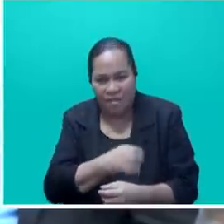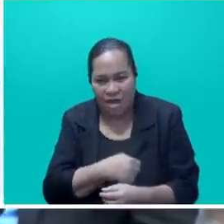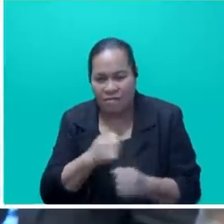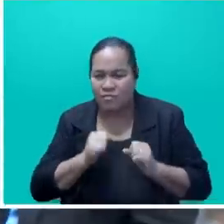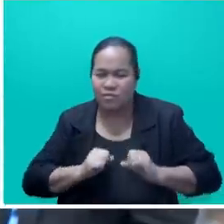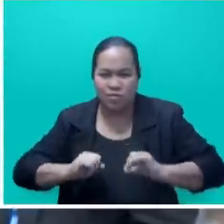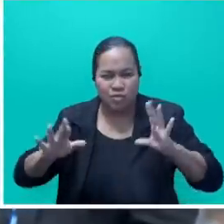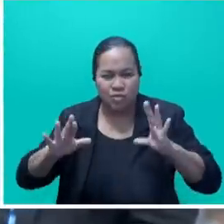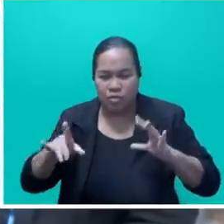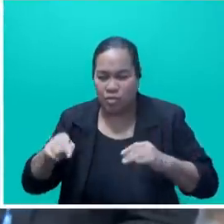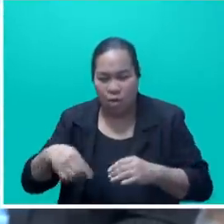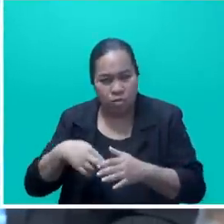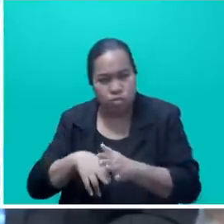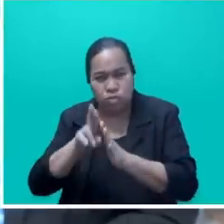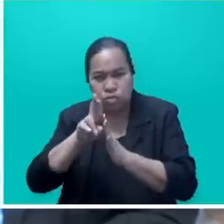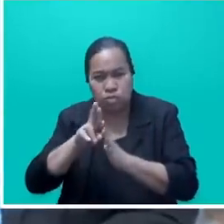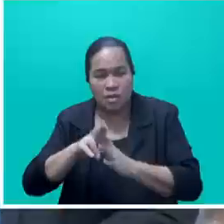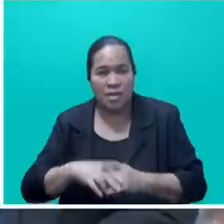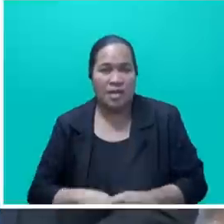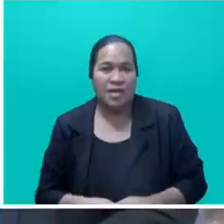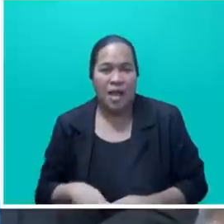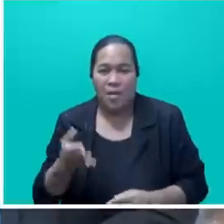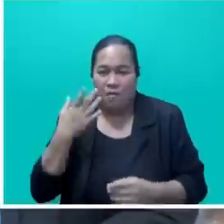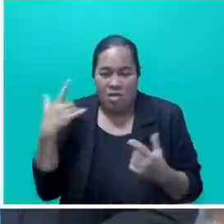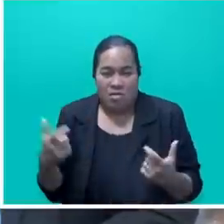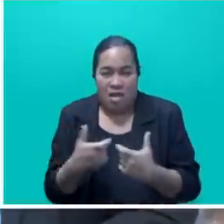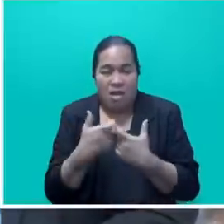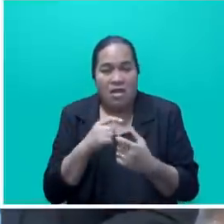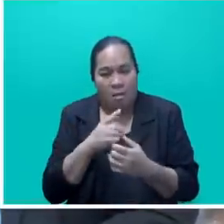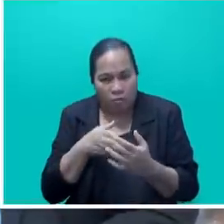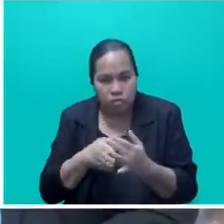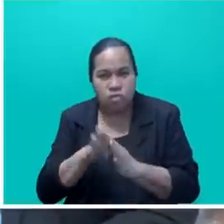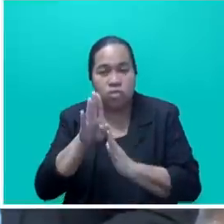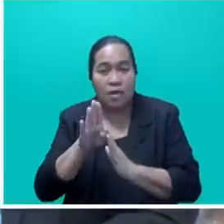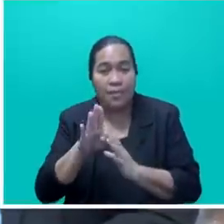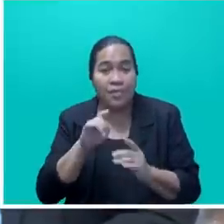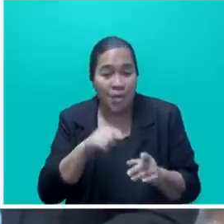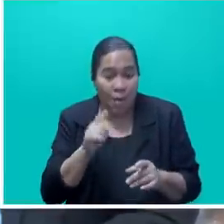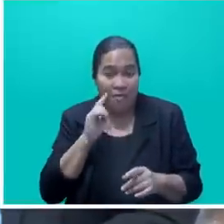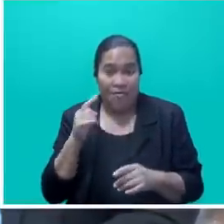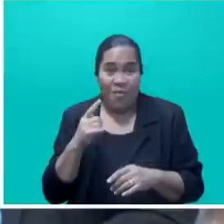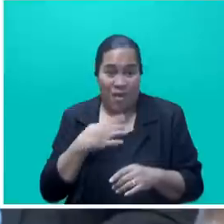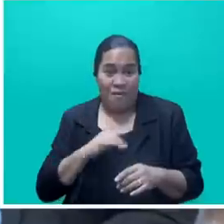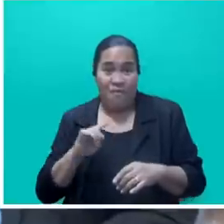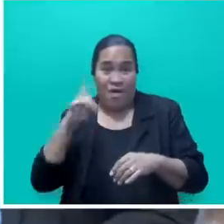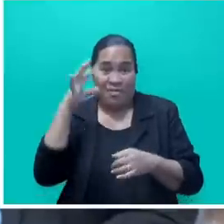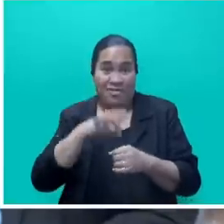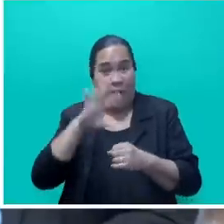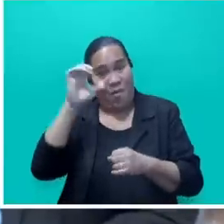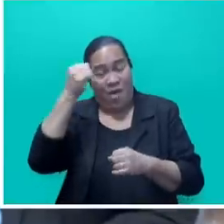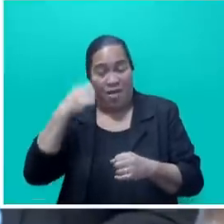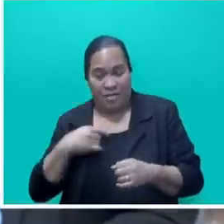of our darkest days. Mr. Speaker, Sir, in the first few days of taking office, I visited